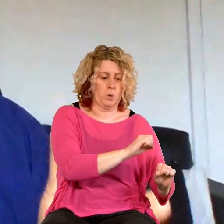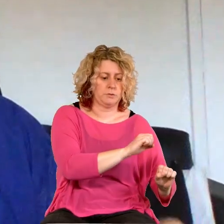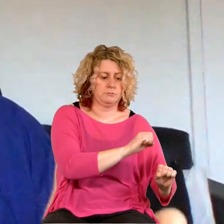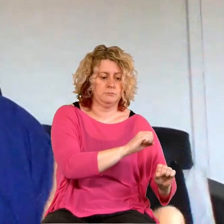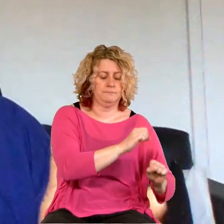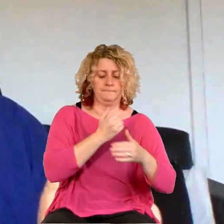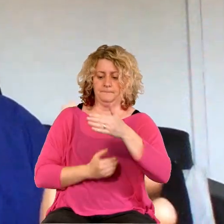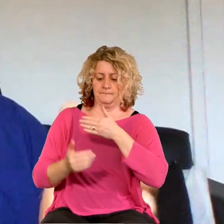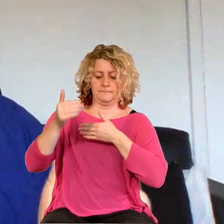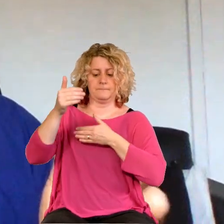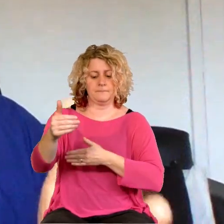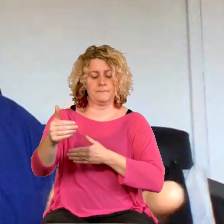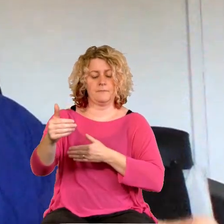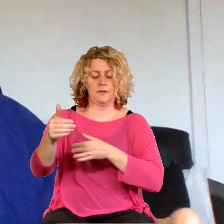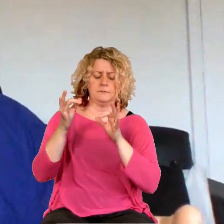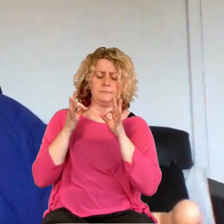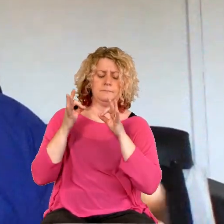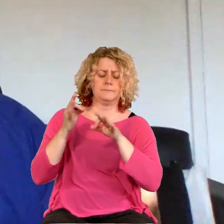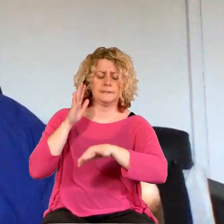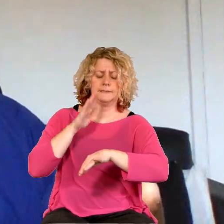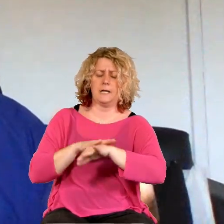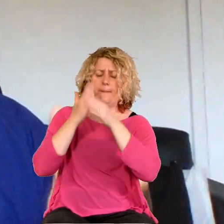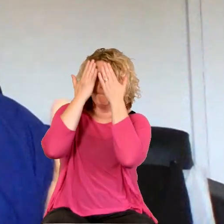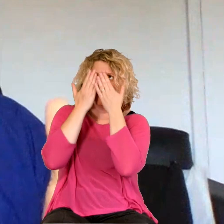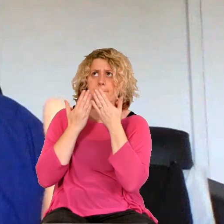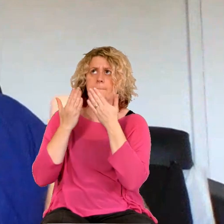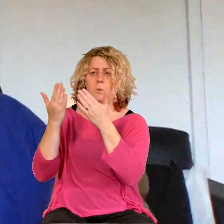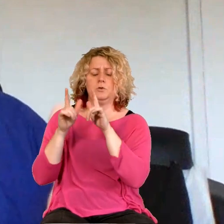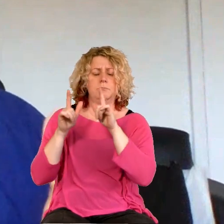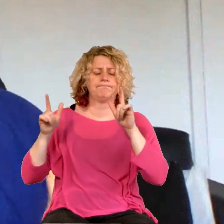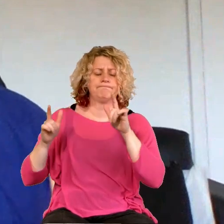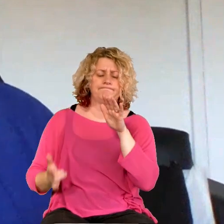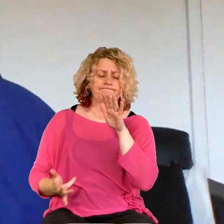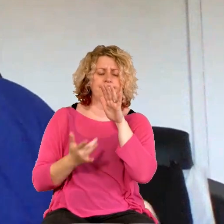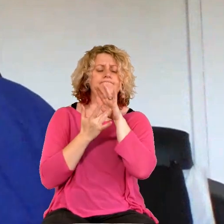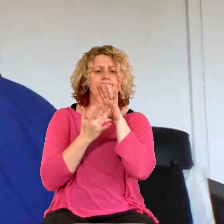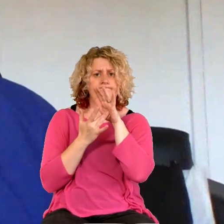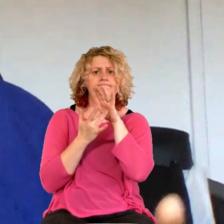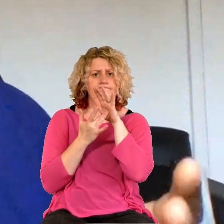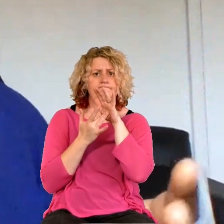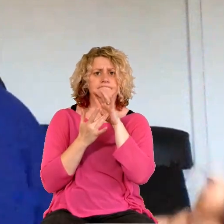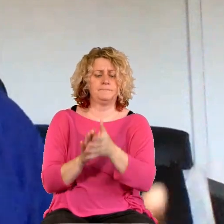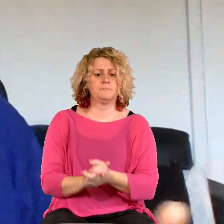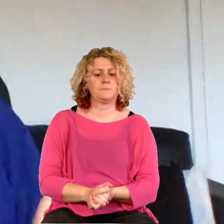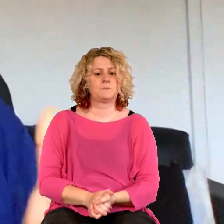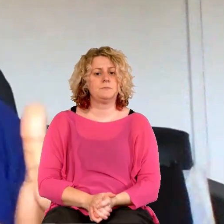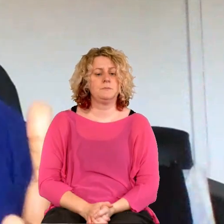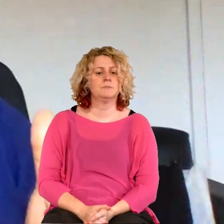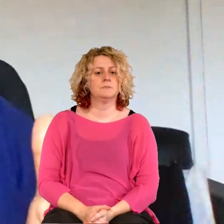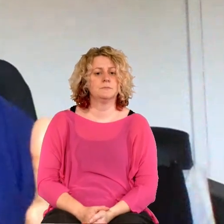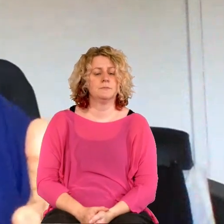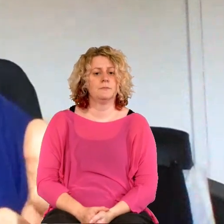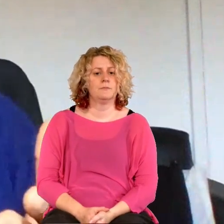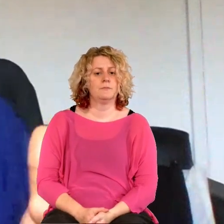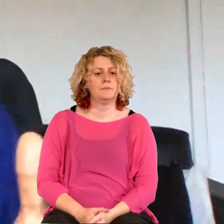to the Lord. In worship. And it's often been said that